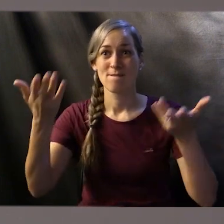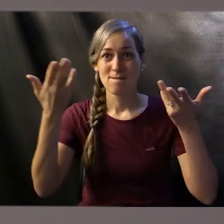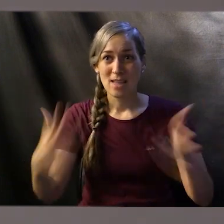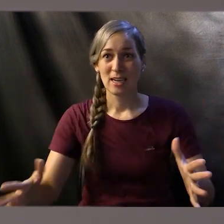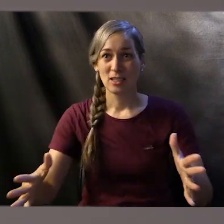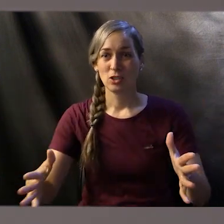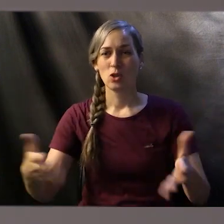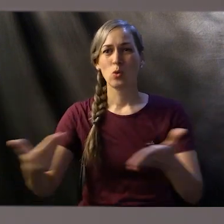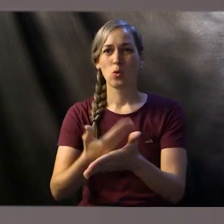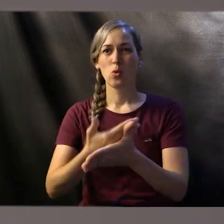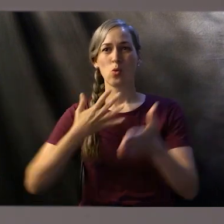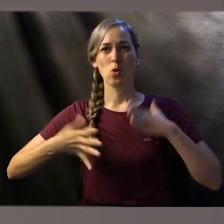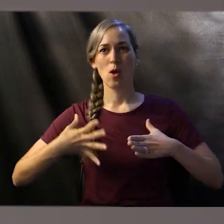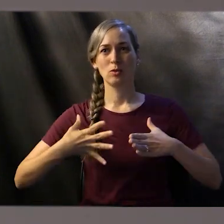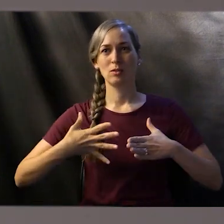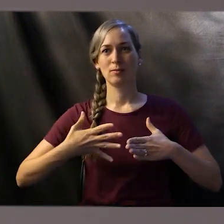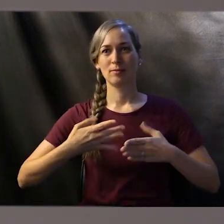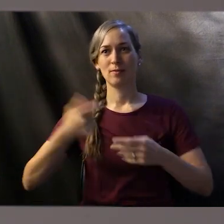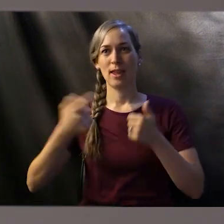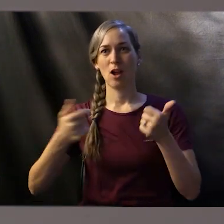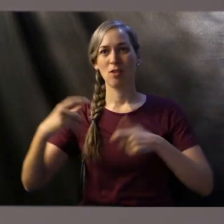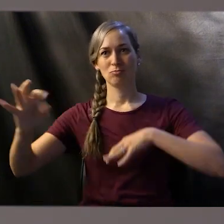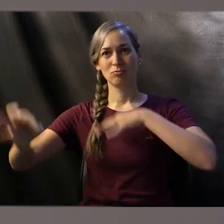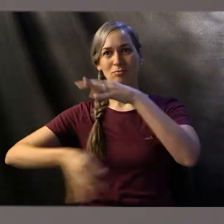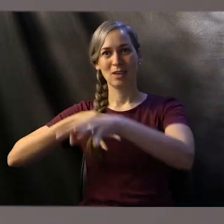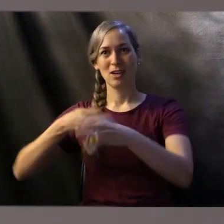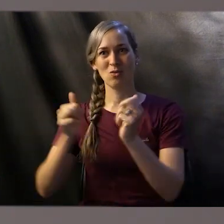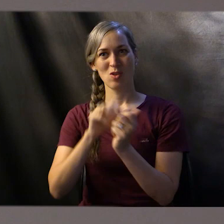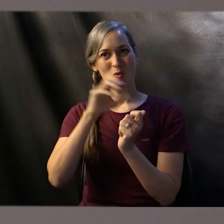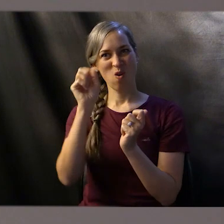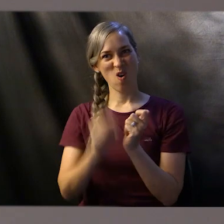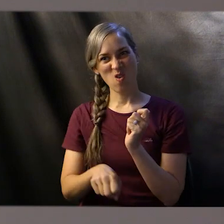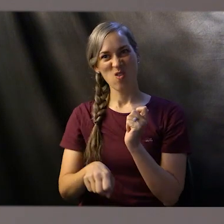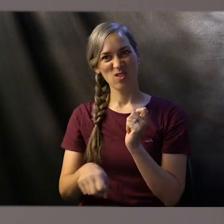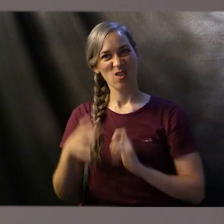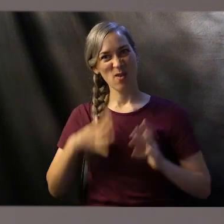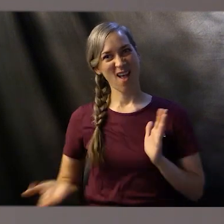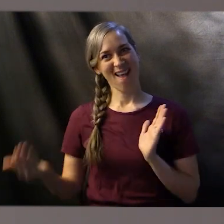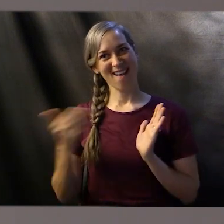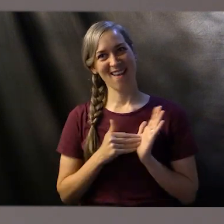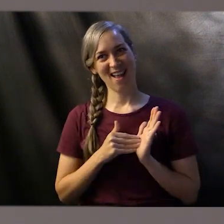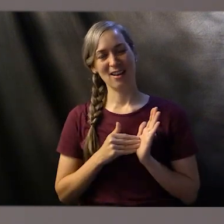And he had to do this year after year. And I want to draw attention to Hebrews chapter 10.